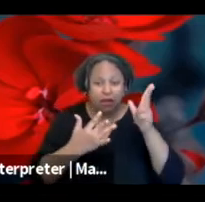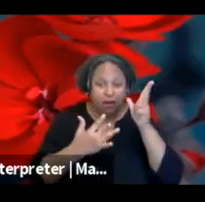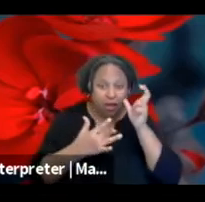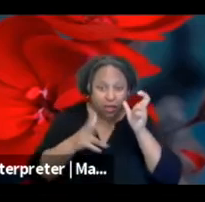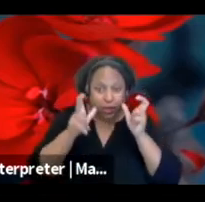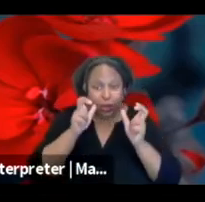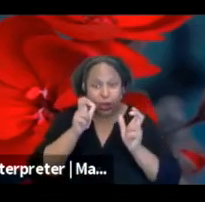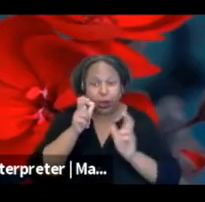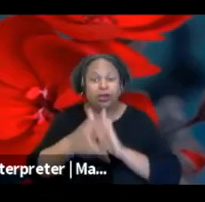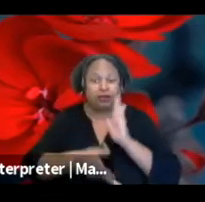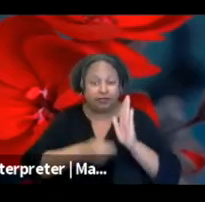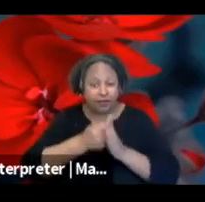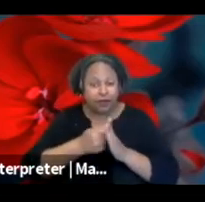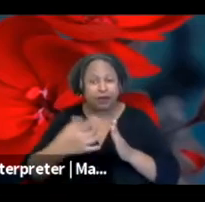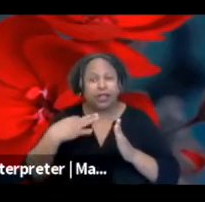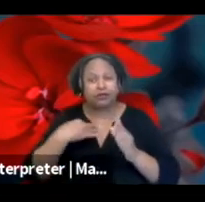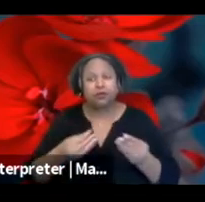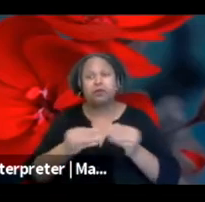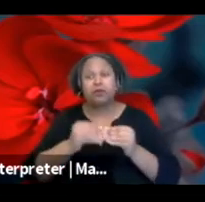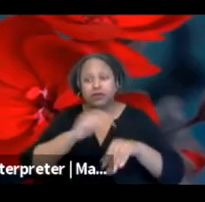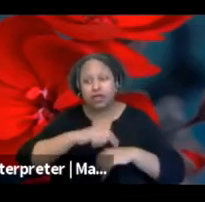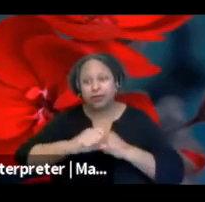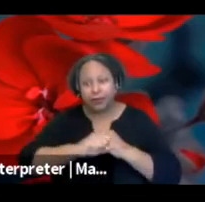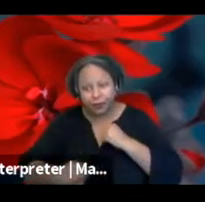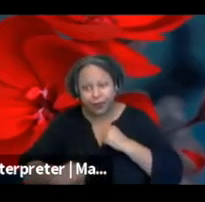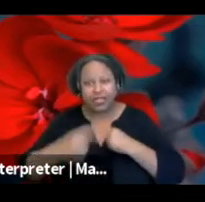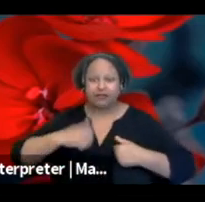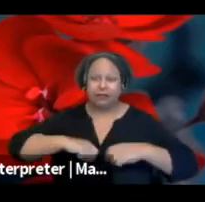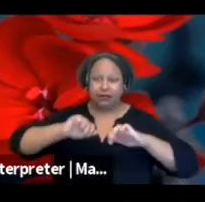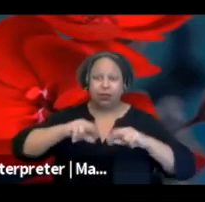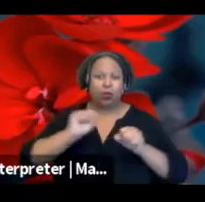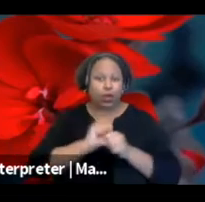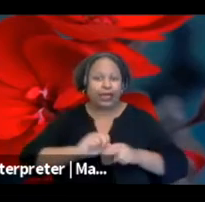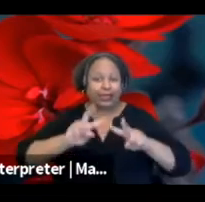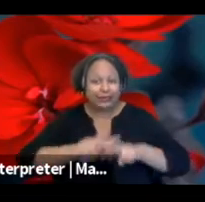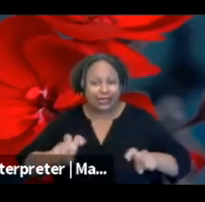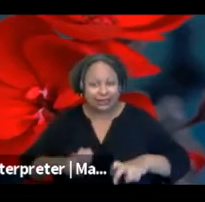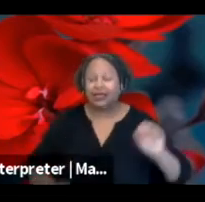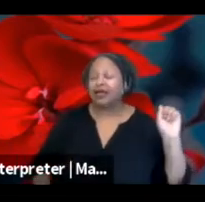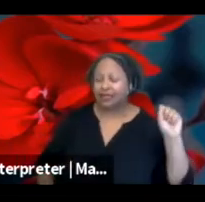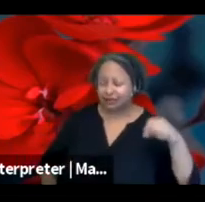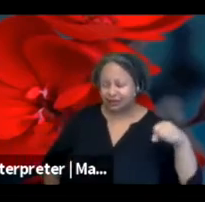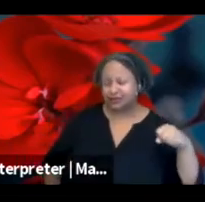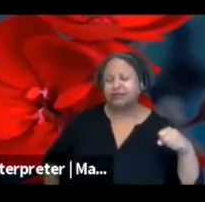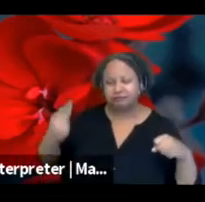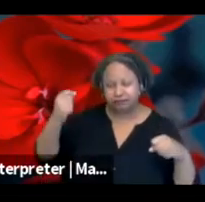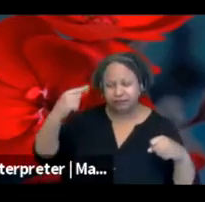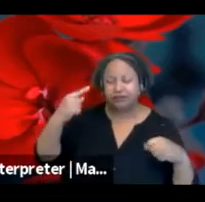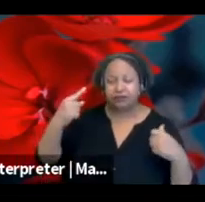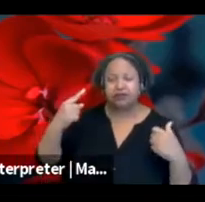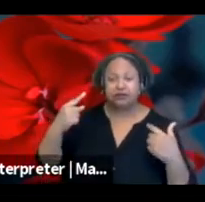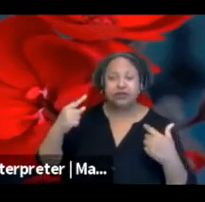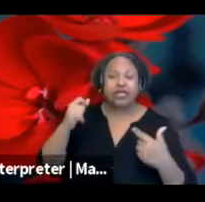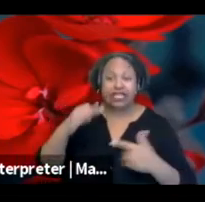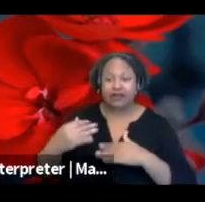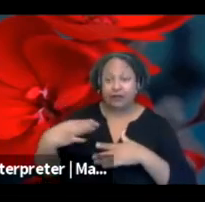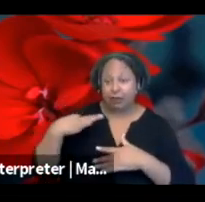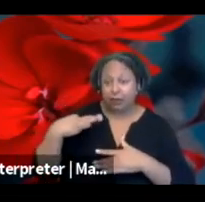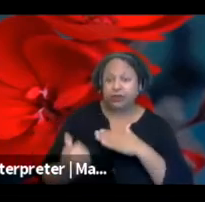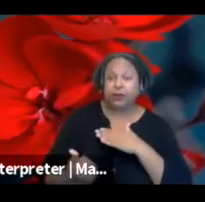time consuming. Yes. So that's something we're considering is with these various formats. It will, you know, may require